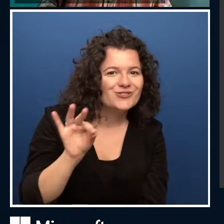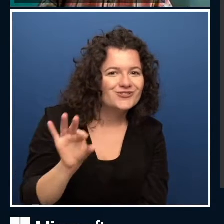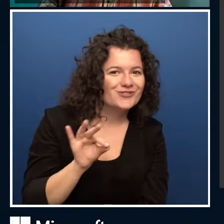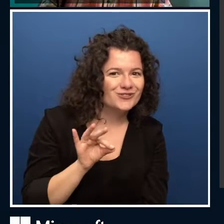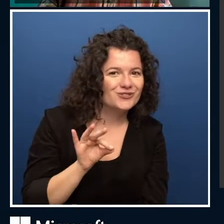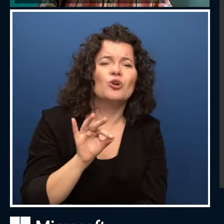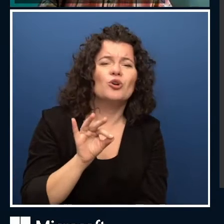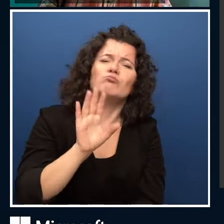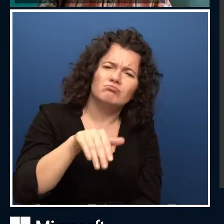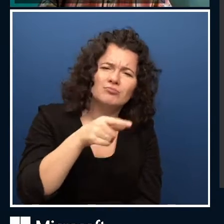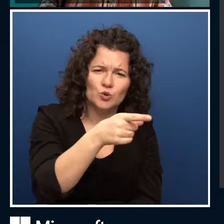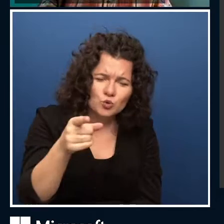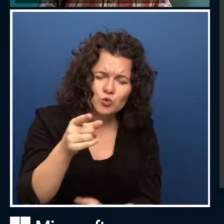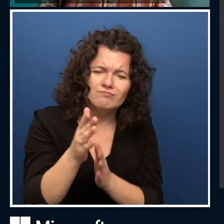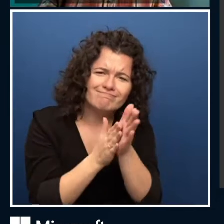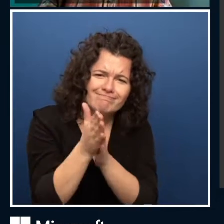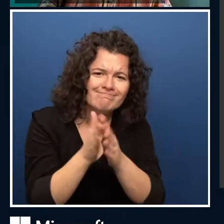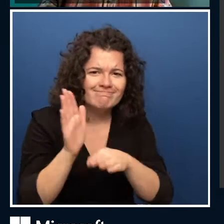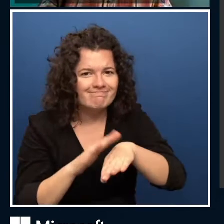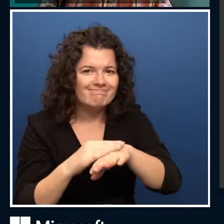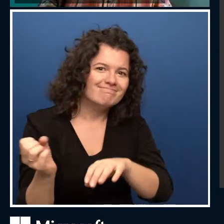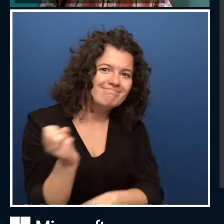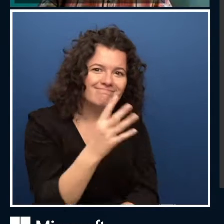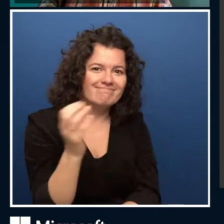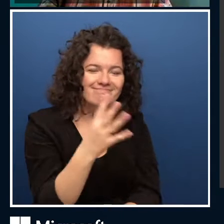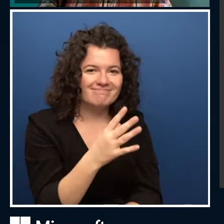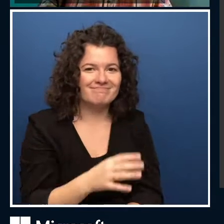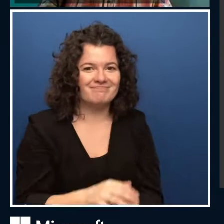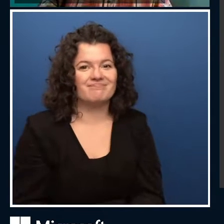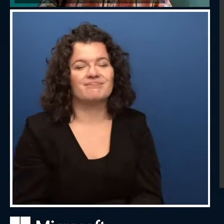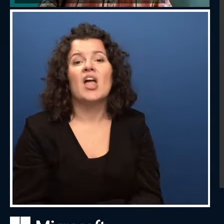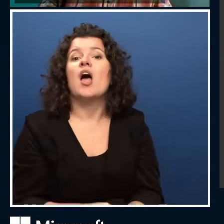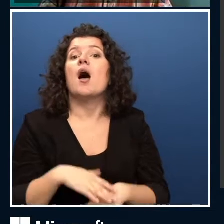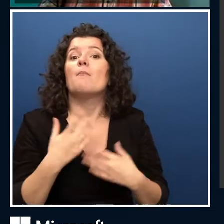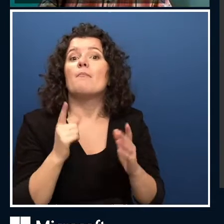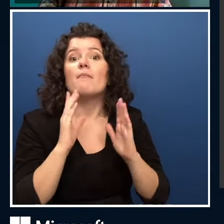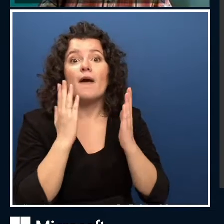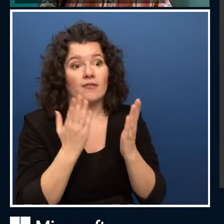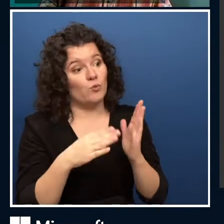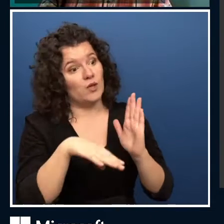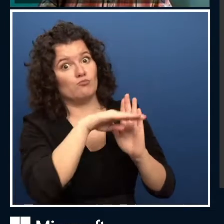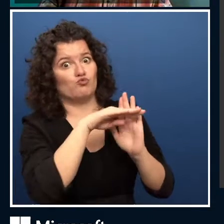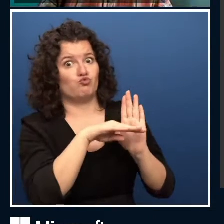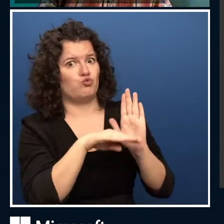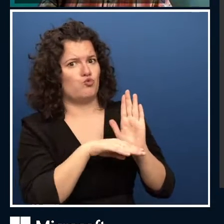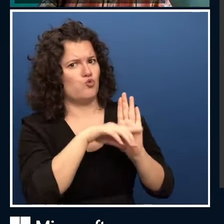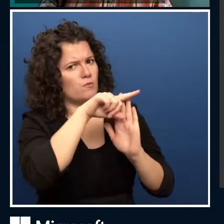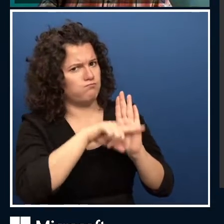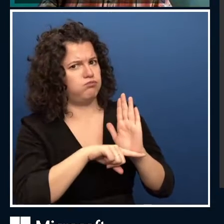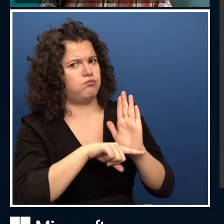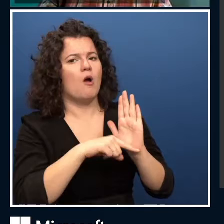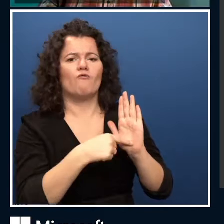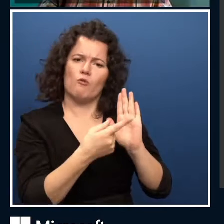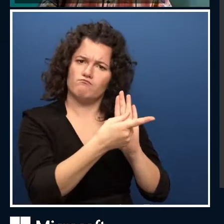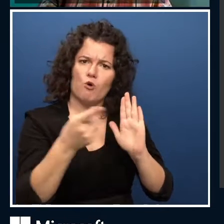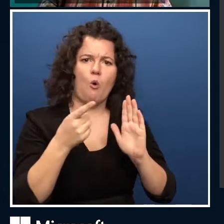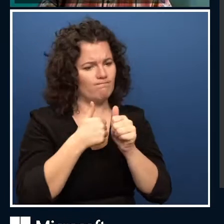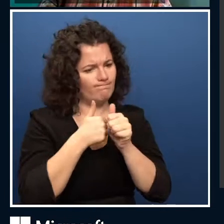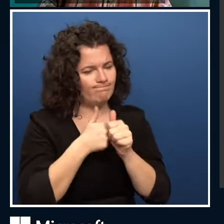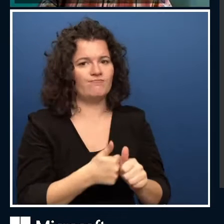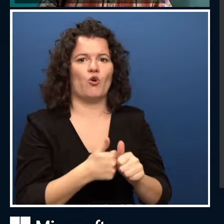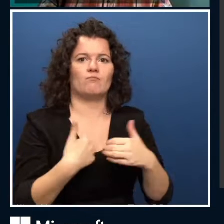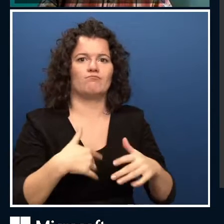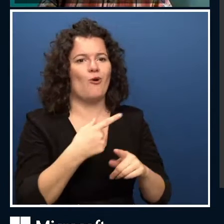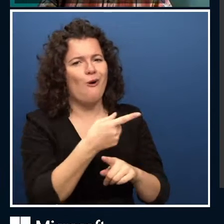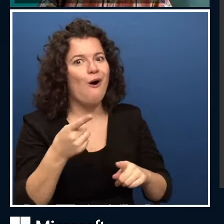As with every event that we run, we have a code of conduct. We want this to be a great place for everyone to come and learn and get a lot of value